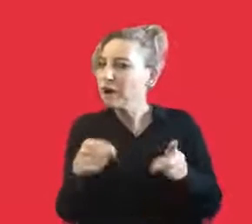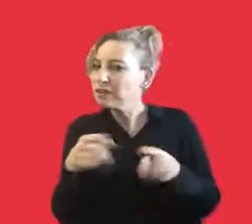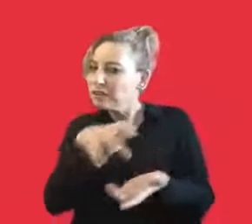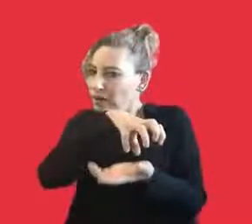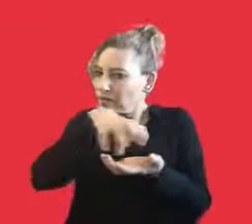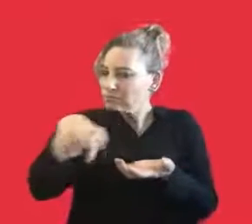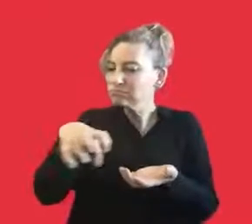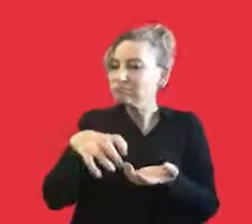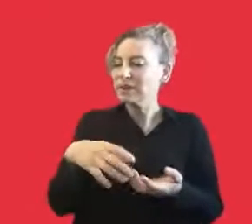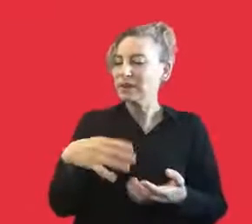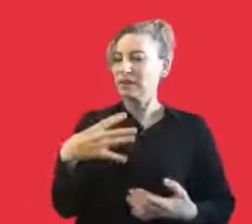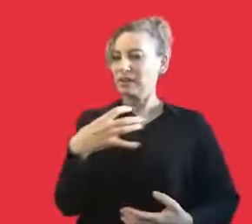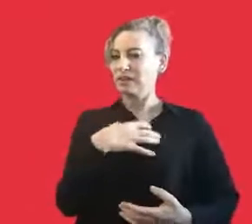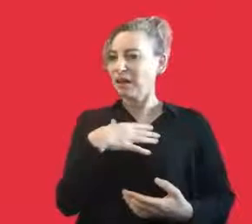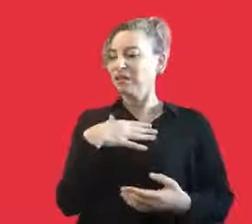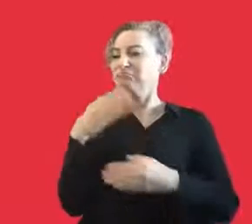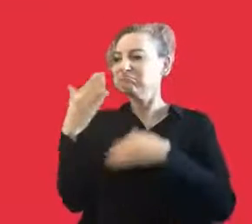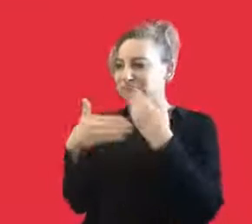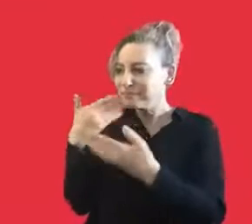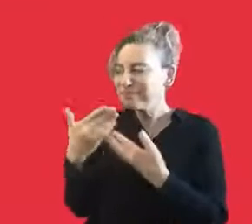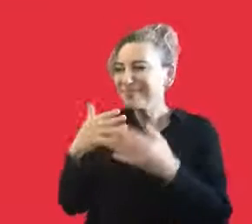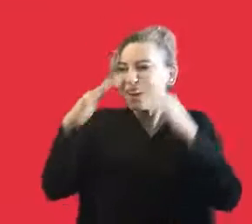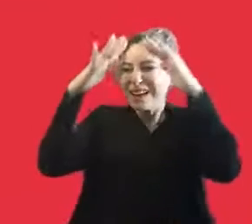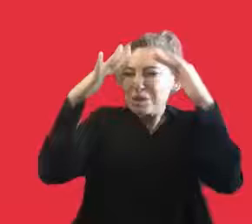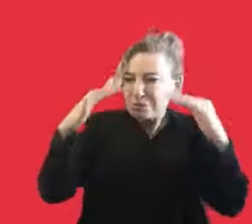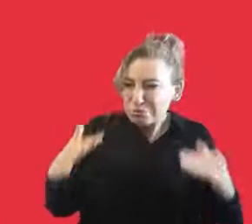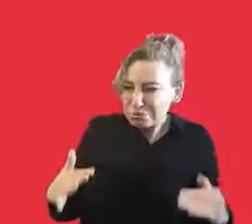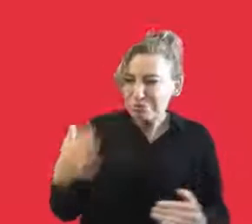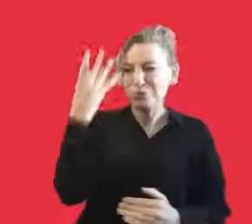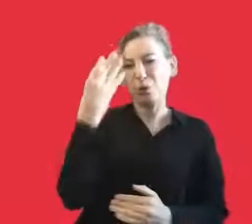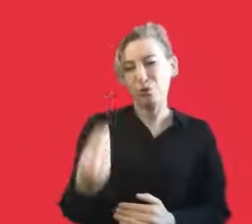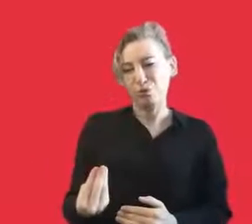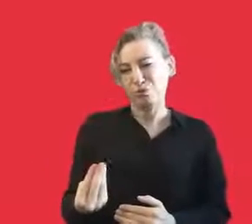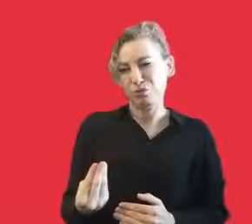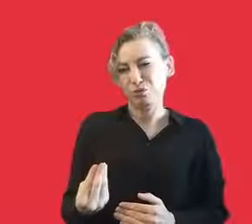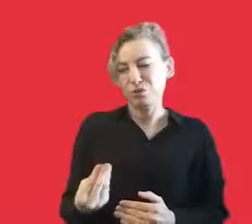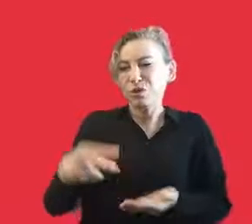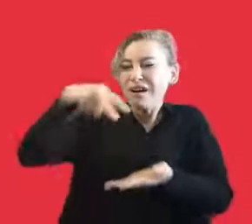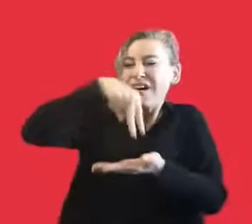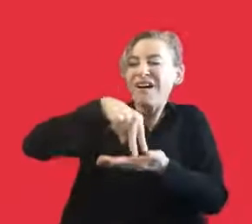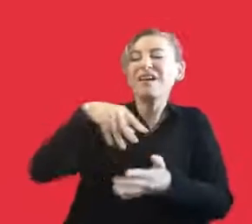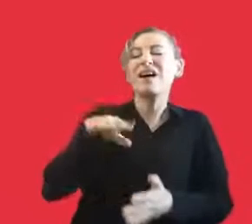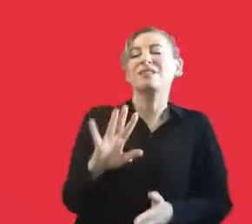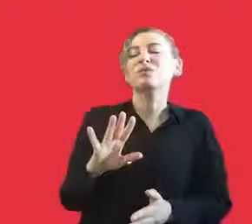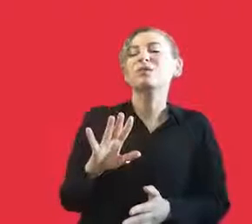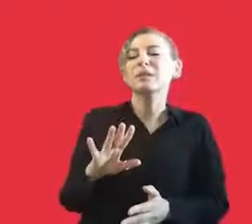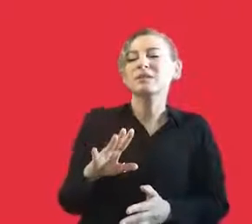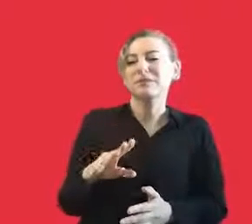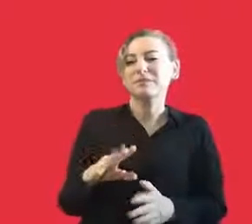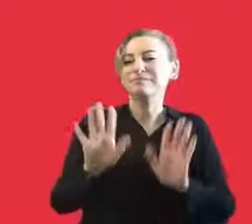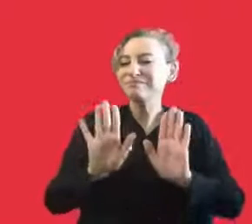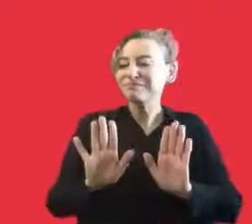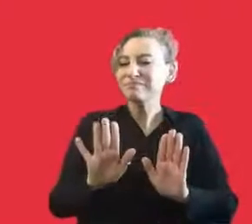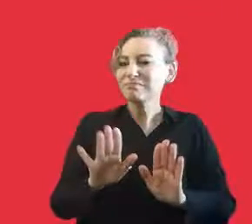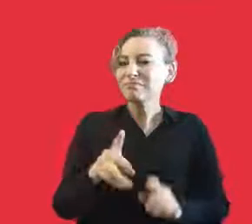increase our visibility. And we have expressed ourselves to the ministries and municipalities. We informed that about the